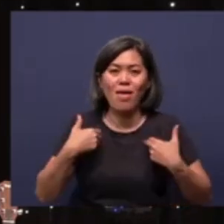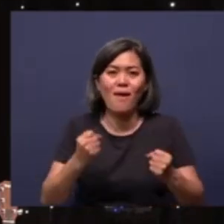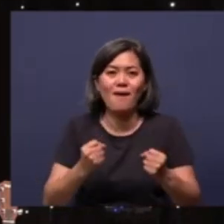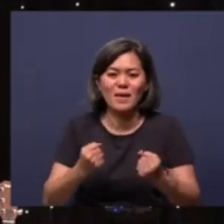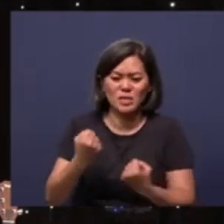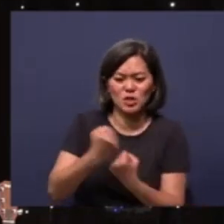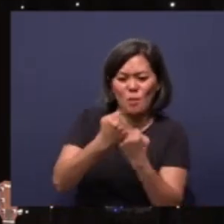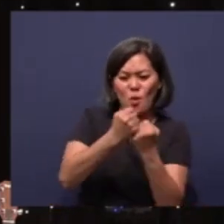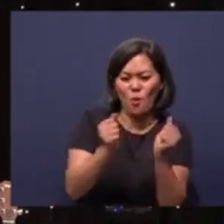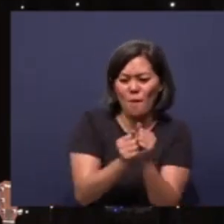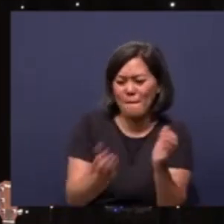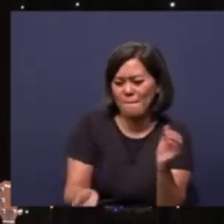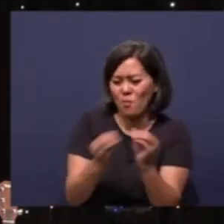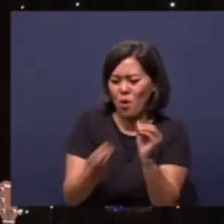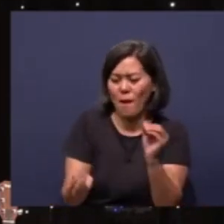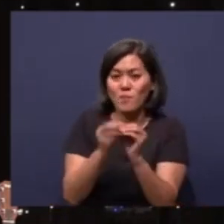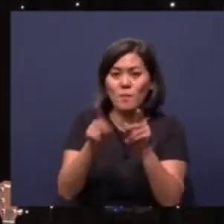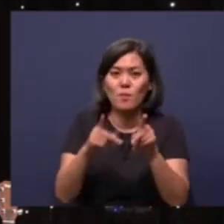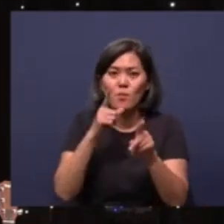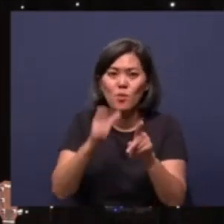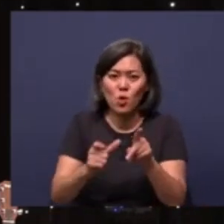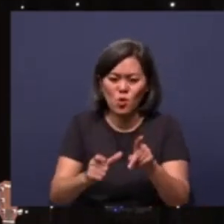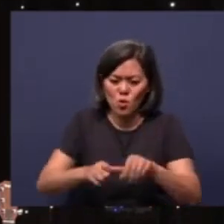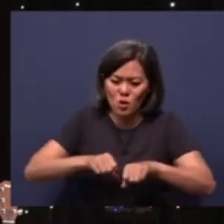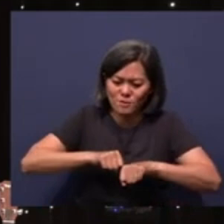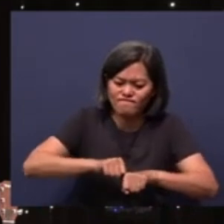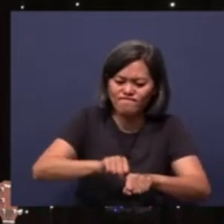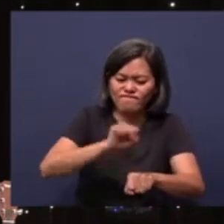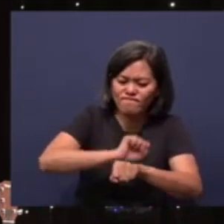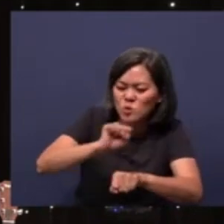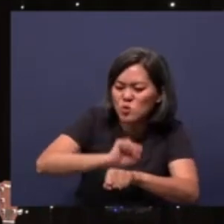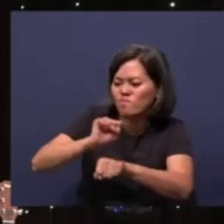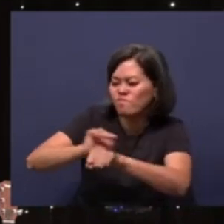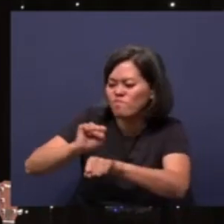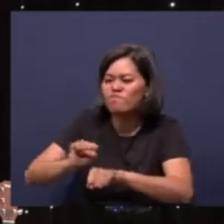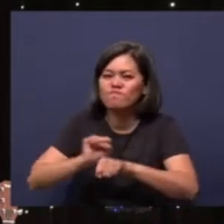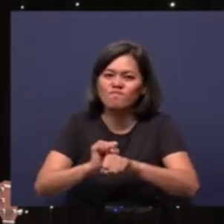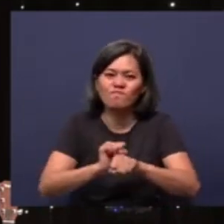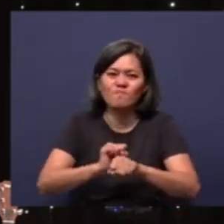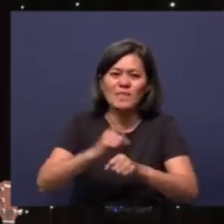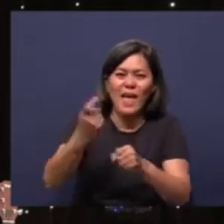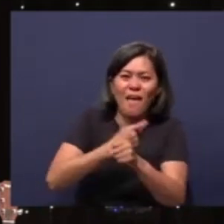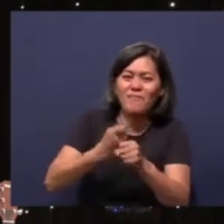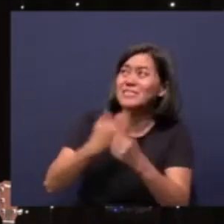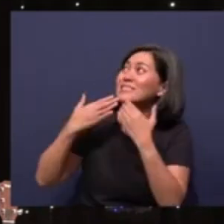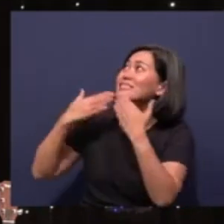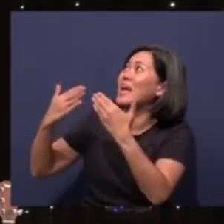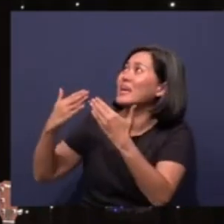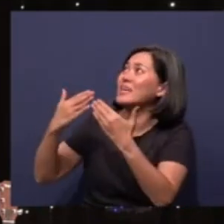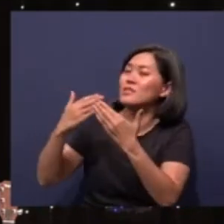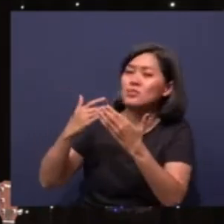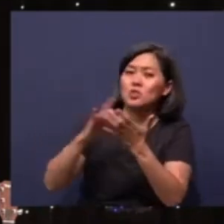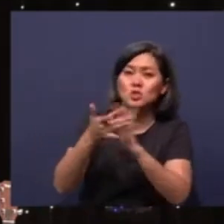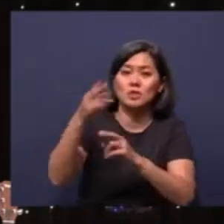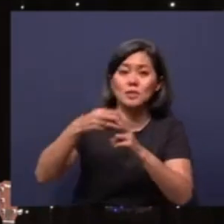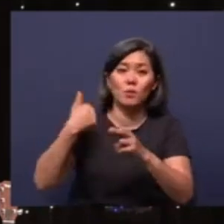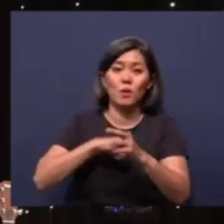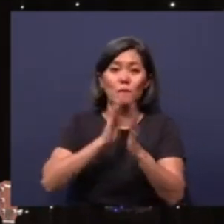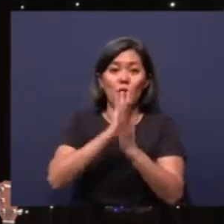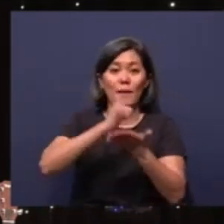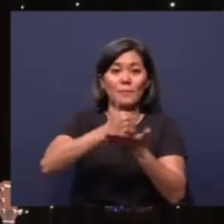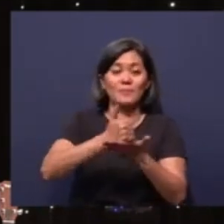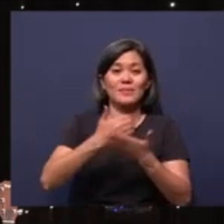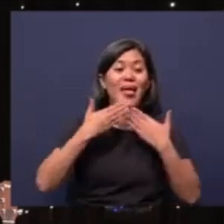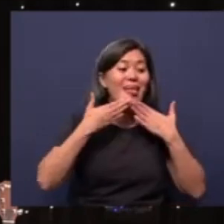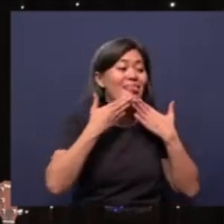and more people who will put their hands to the plough. We give you thanks. You are the Lord of the harvest. We give you thanks. In Christ's name I pray. Amen. Thank you,